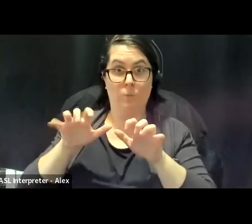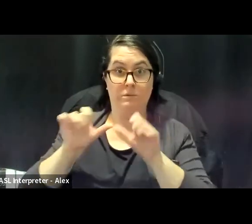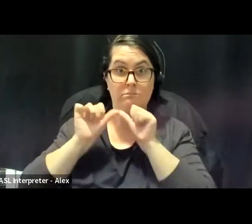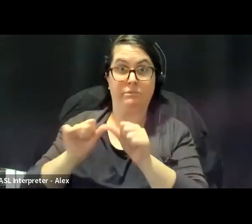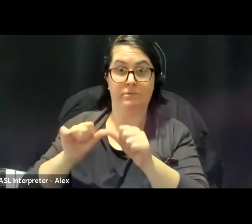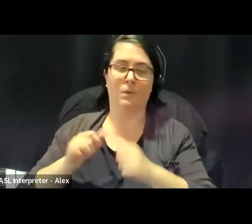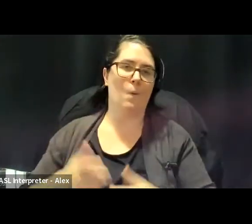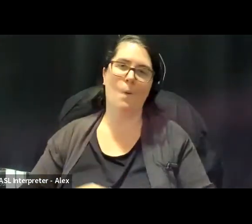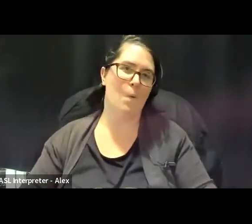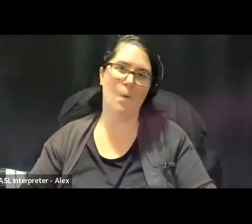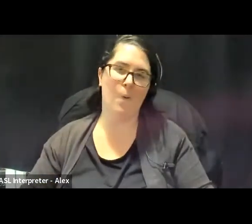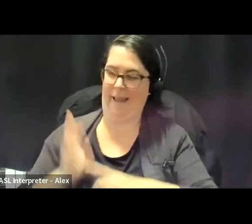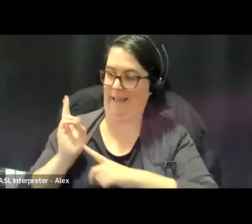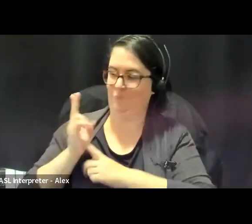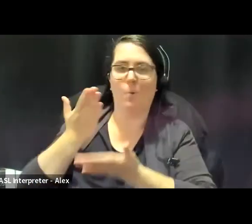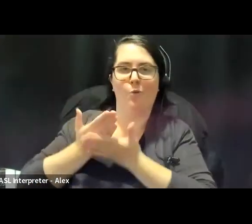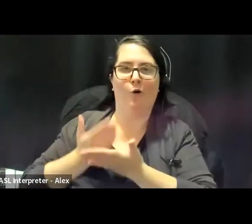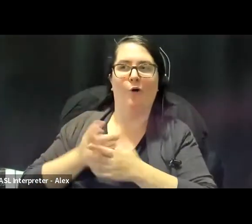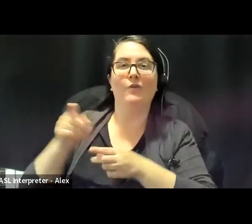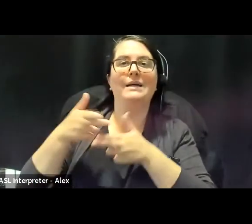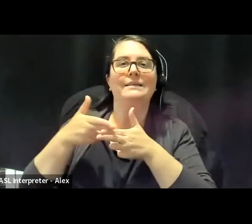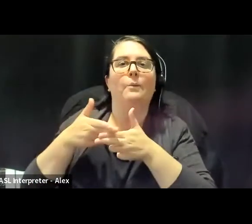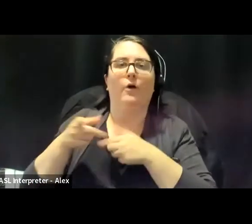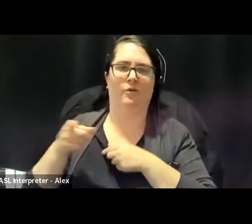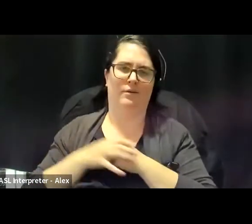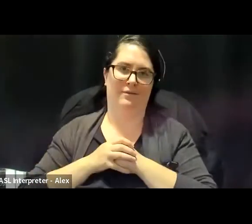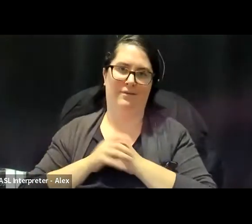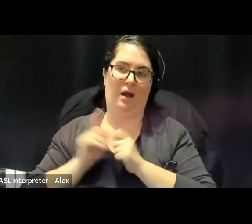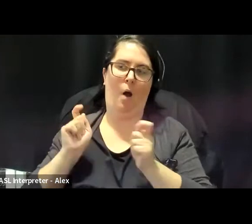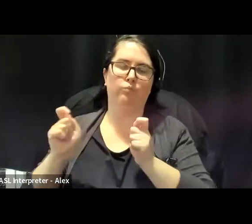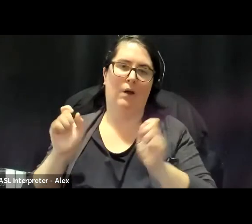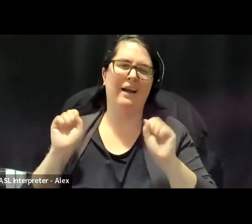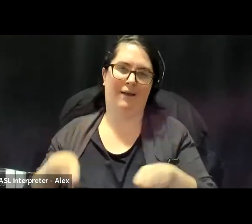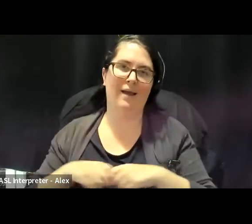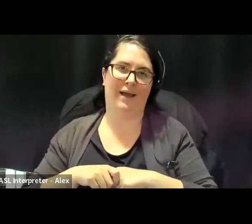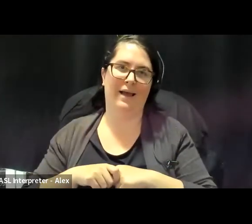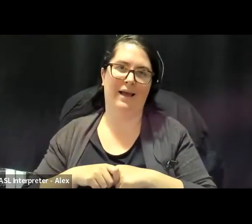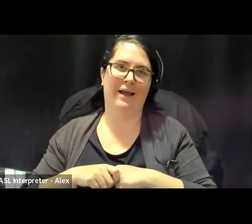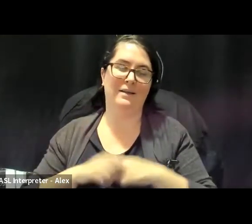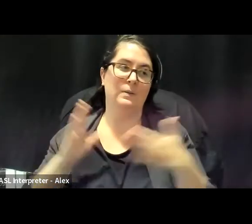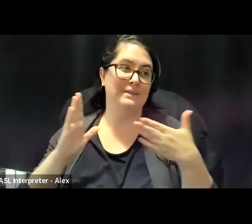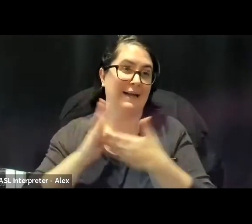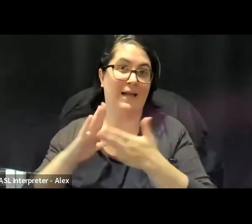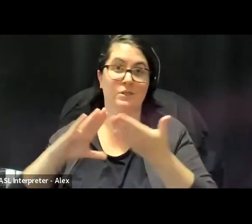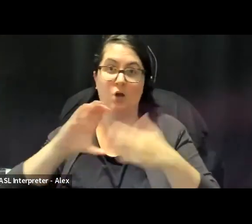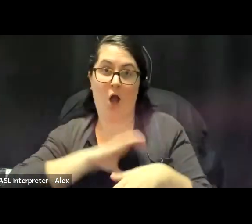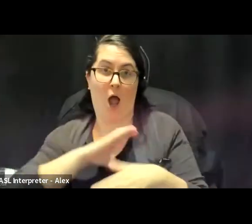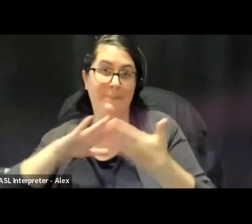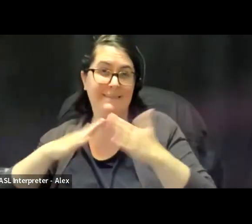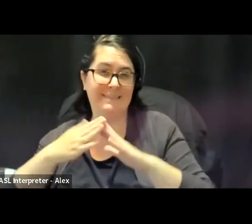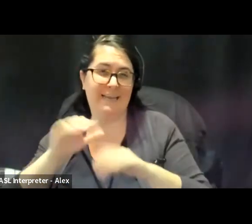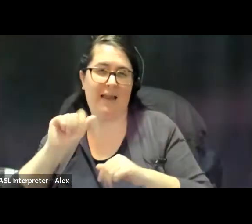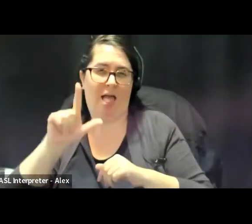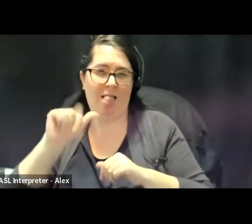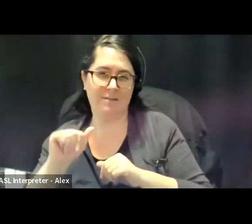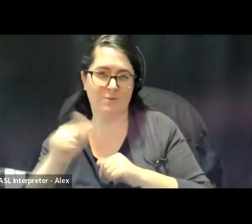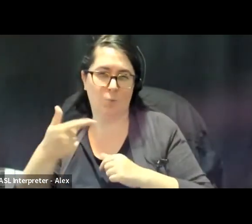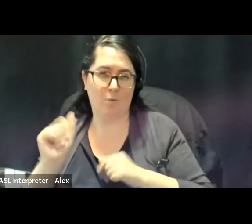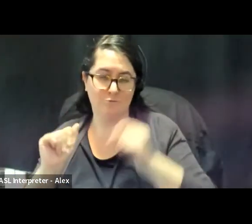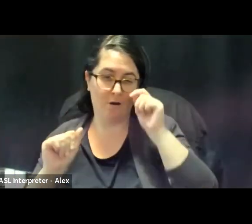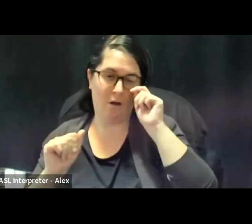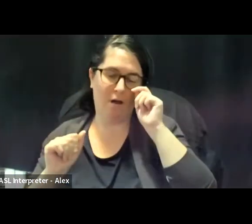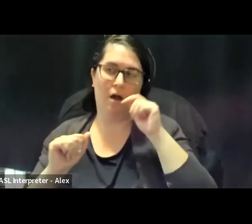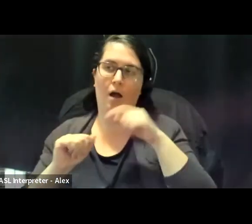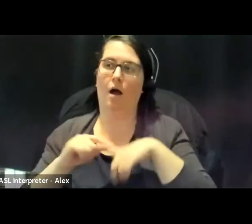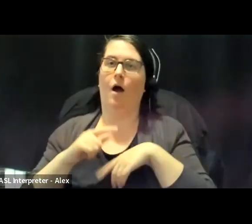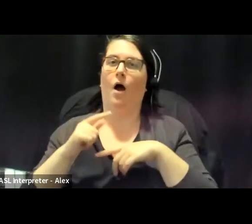that none of these things are permanent. They're very contemporary, in fact. So whether it's the struggle against Cop City in Atlanta, where there's a plan to cut down